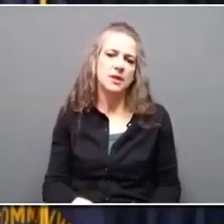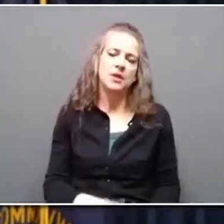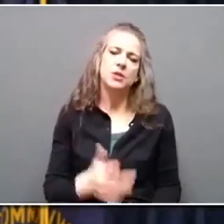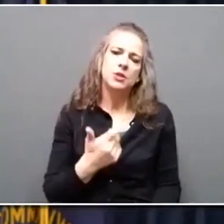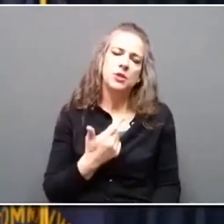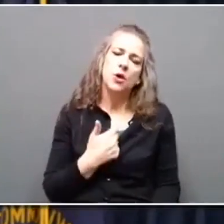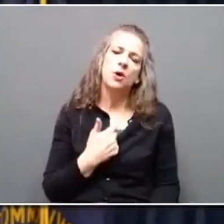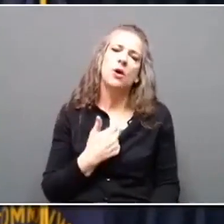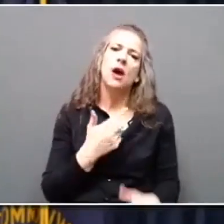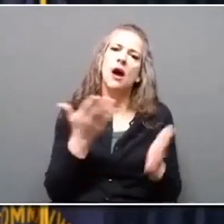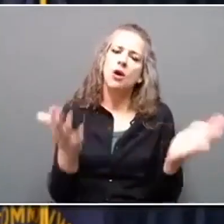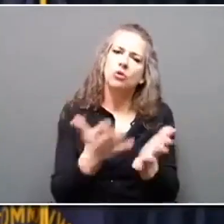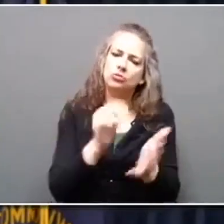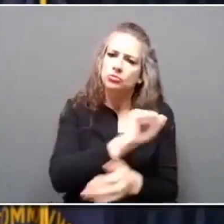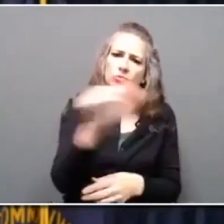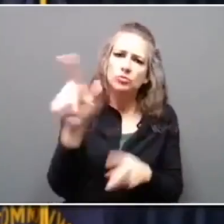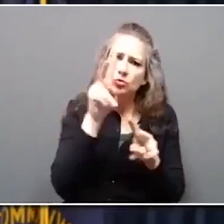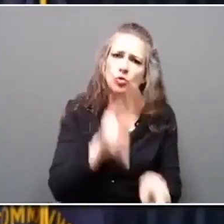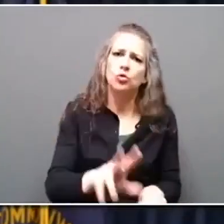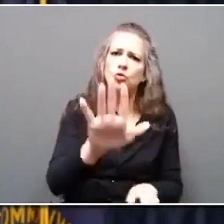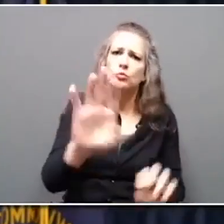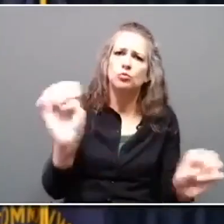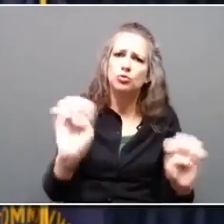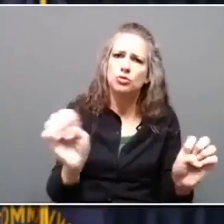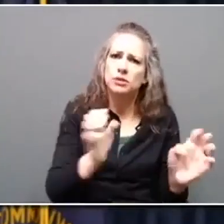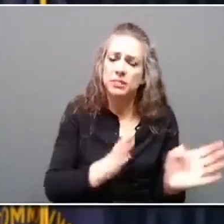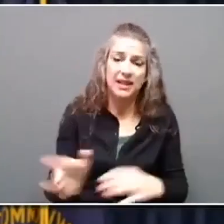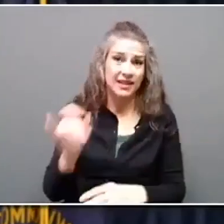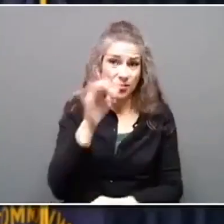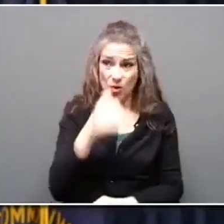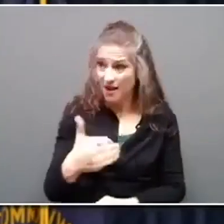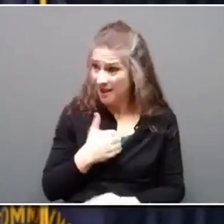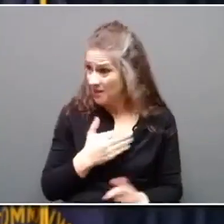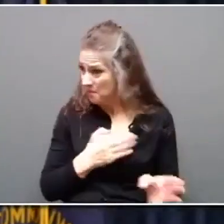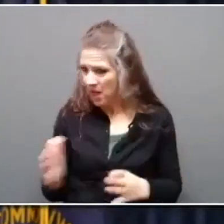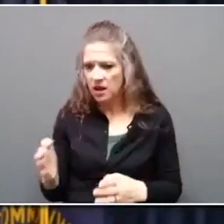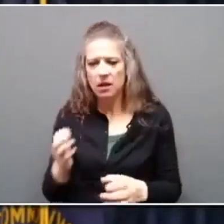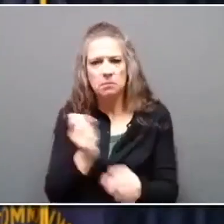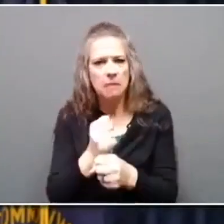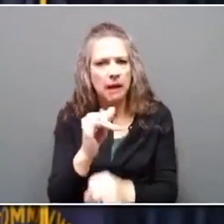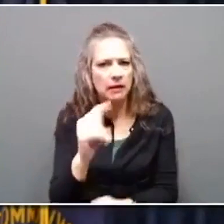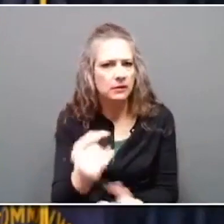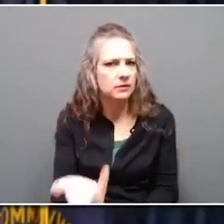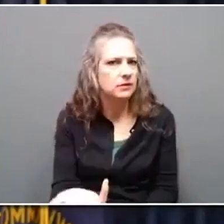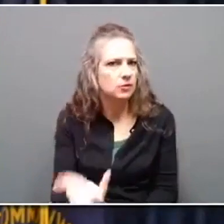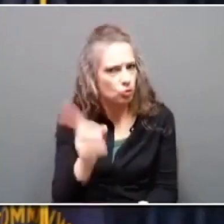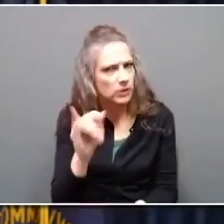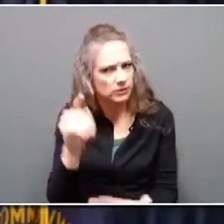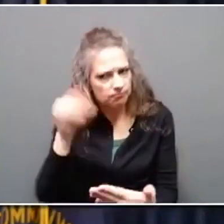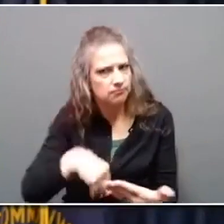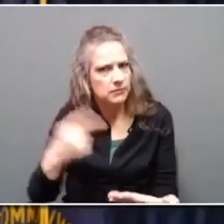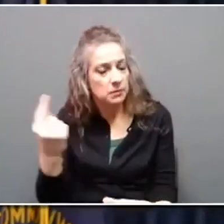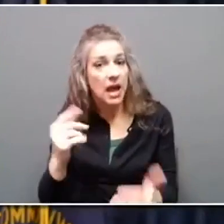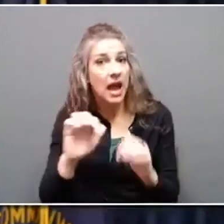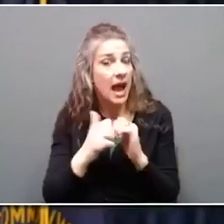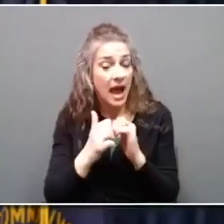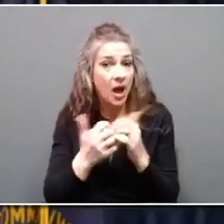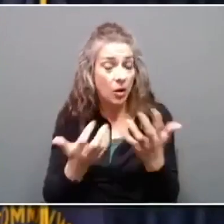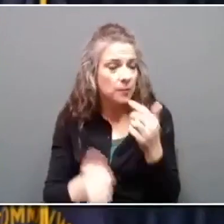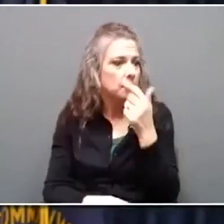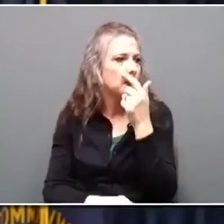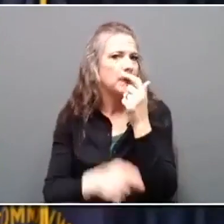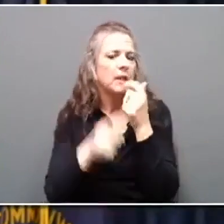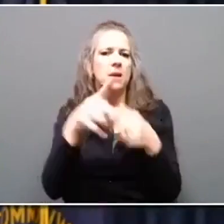emergency plans. And if you don't have one, make one. One way you can help participate is by taking part in our